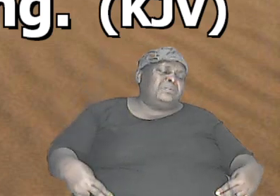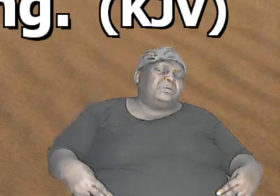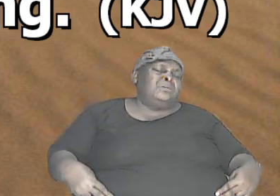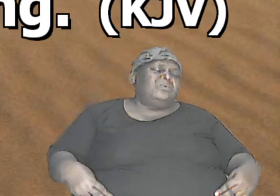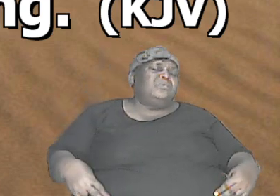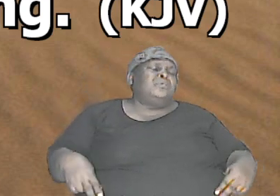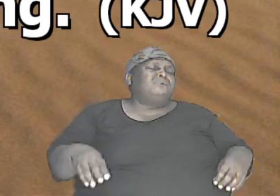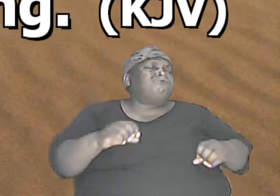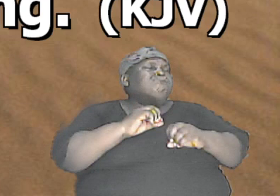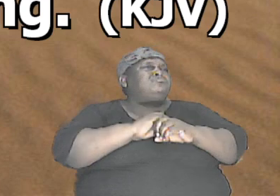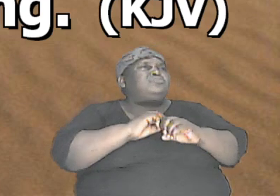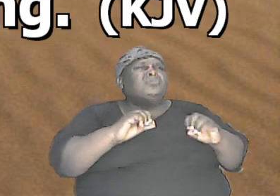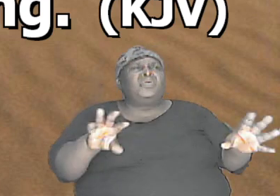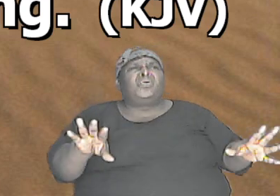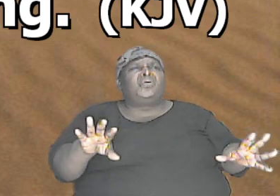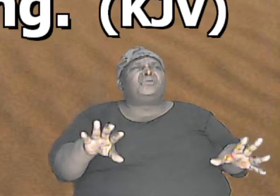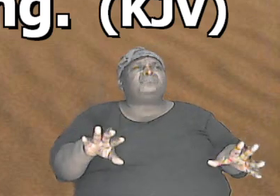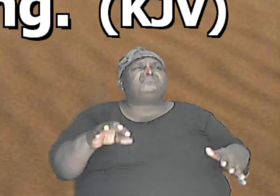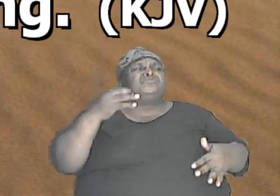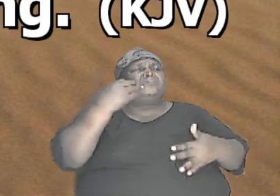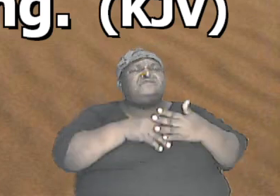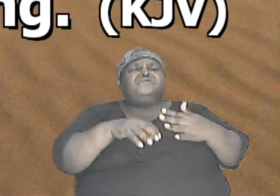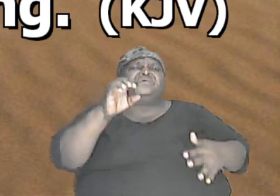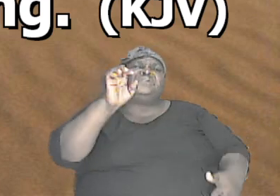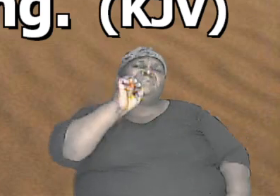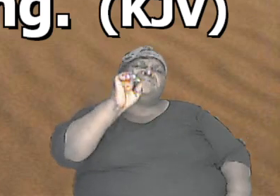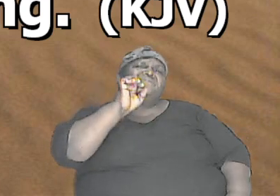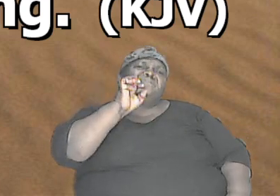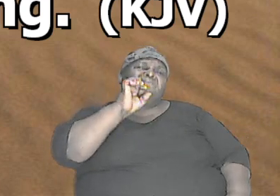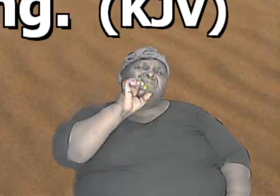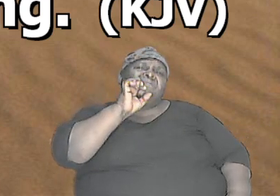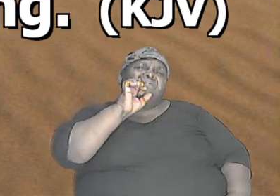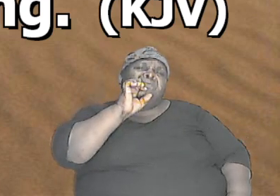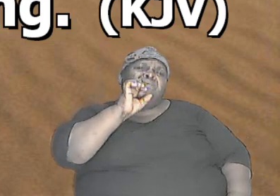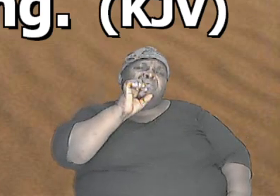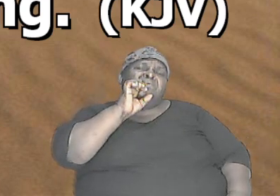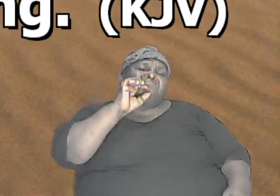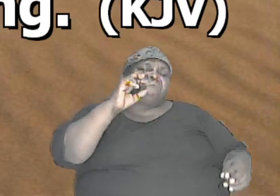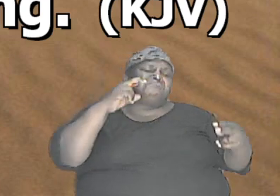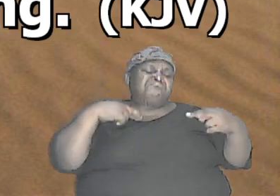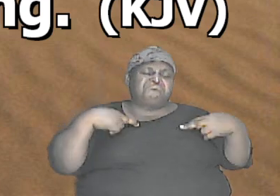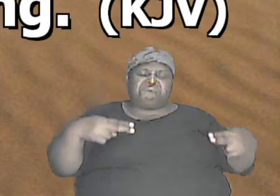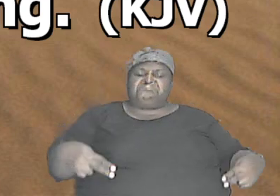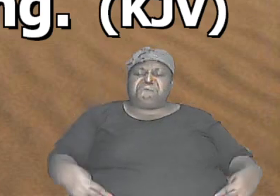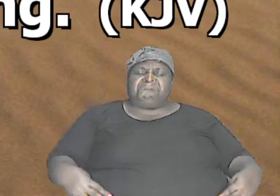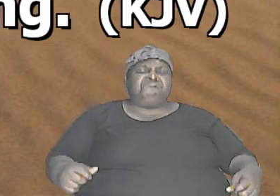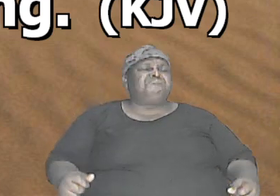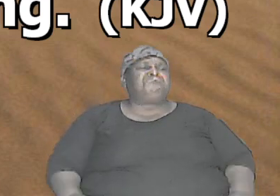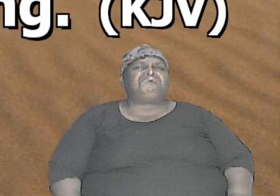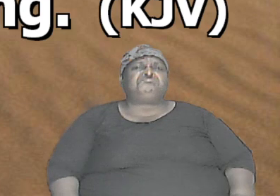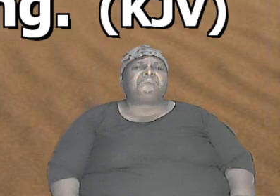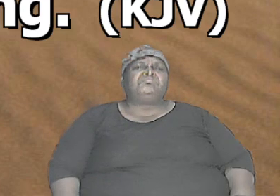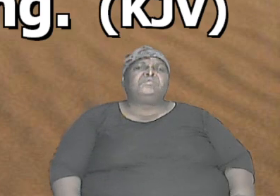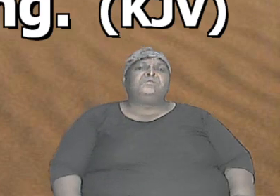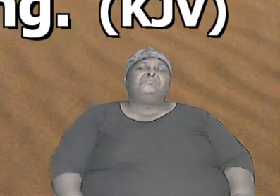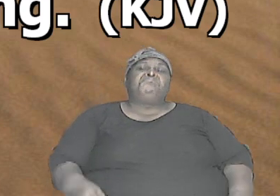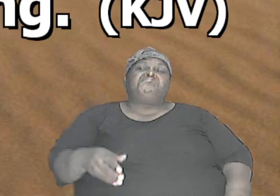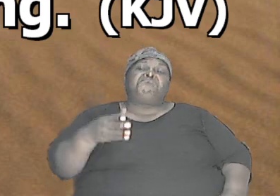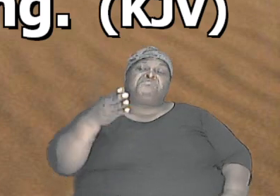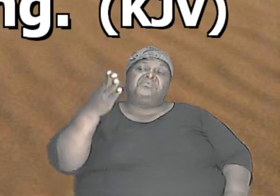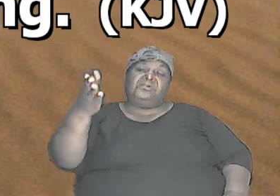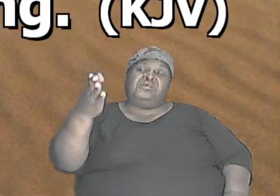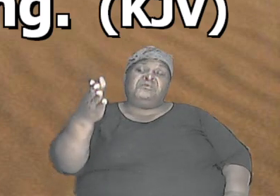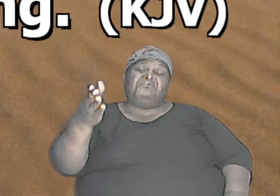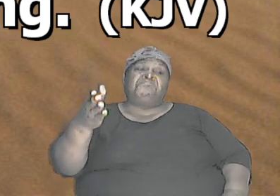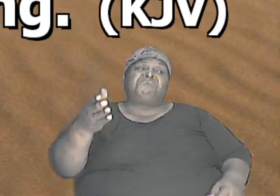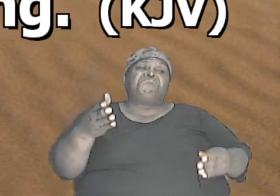there was none before Eve in terms of humankind they were the first man and